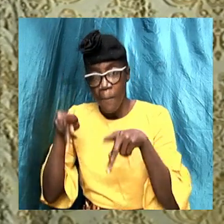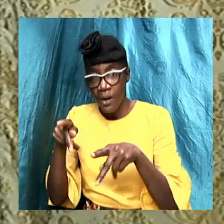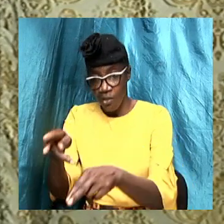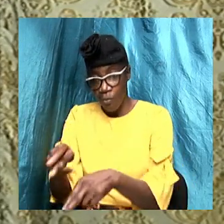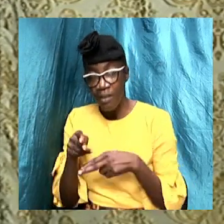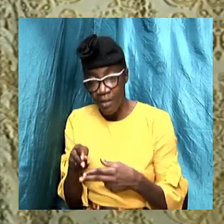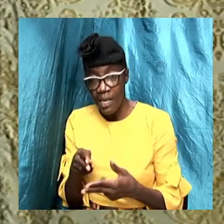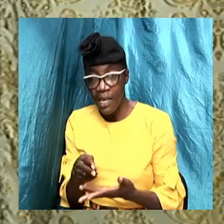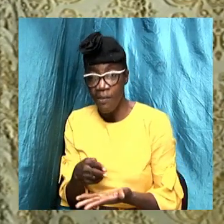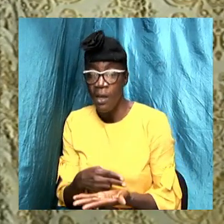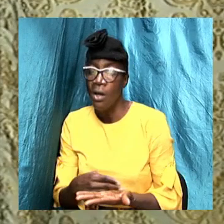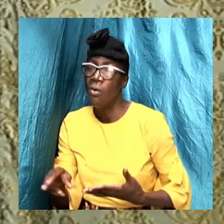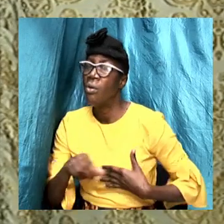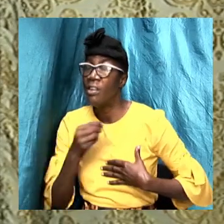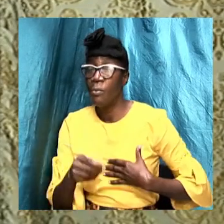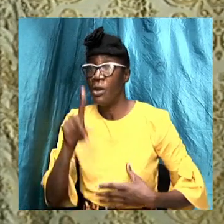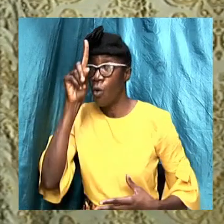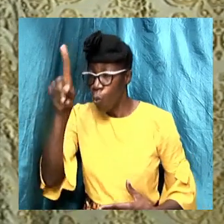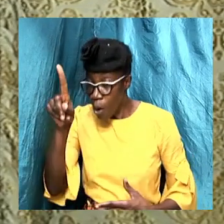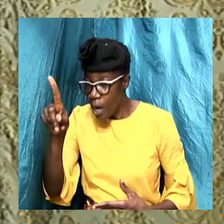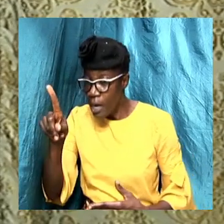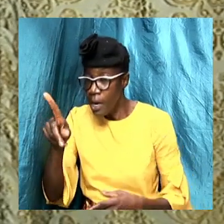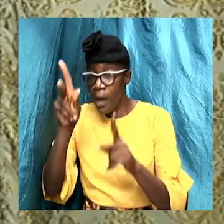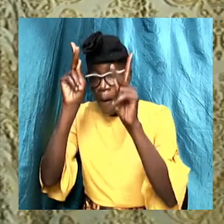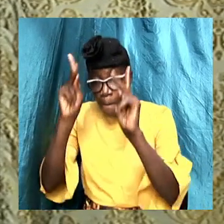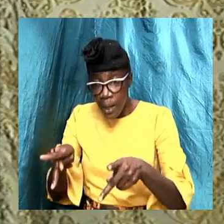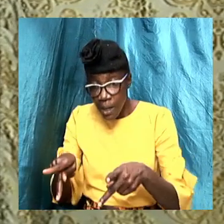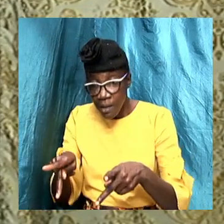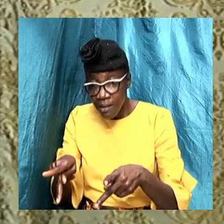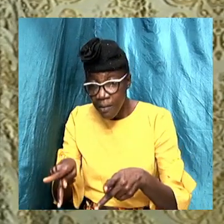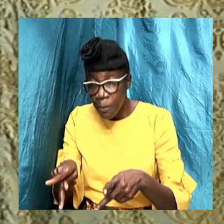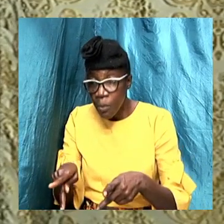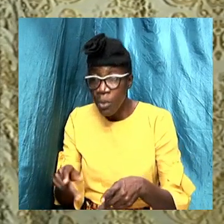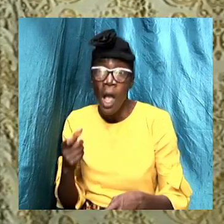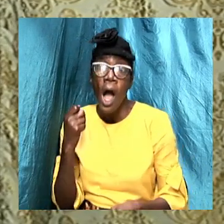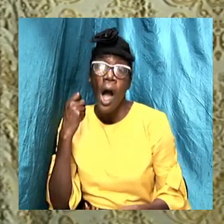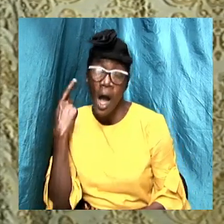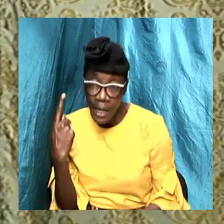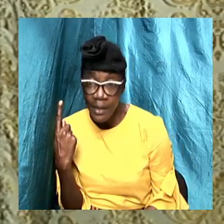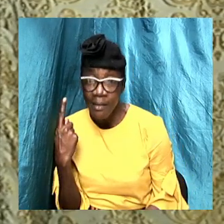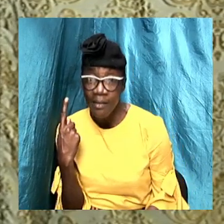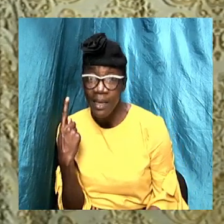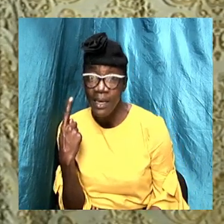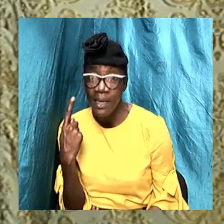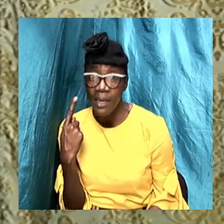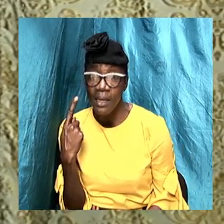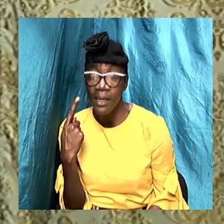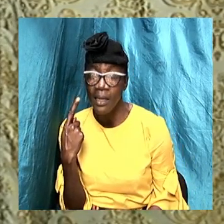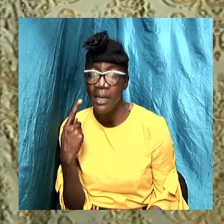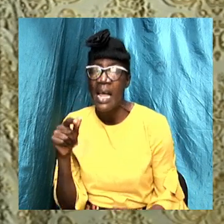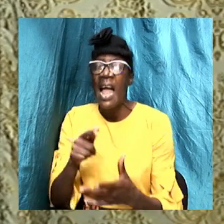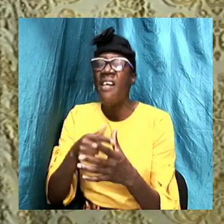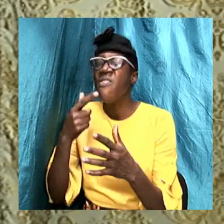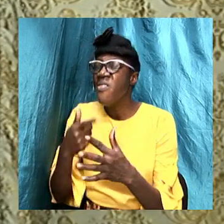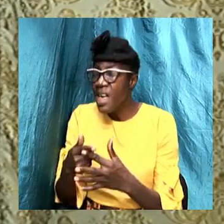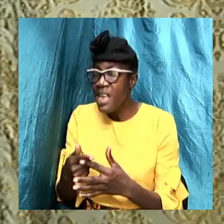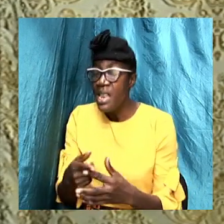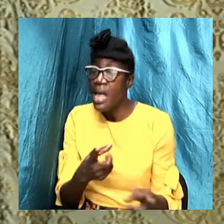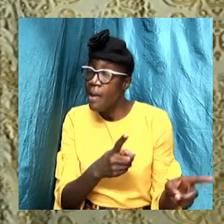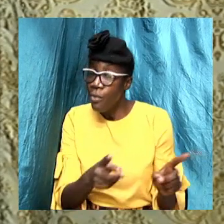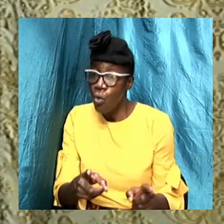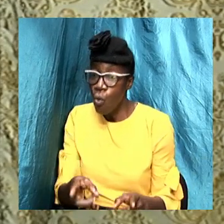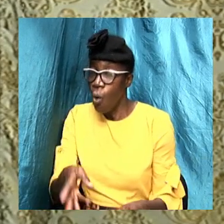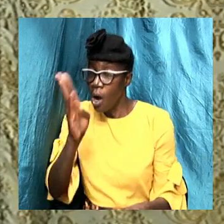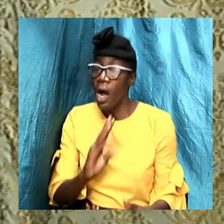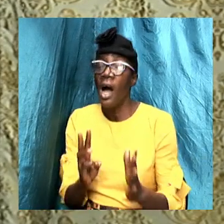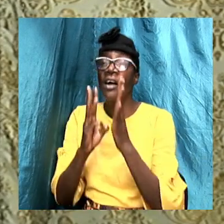the baptism of the Holy Ghost, if one person get a direction, then I would accomplish the will of God. It is